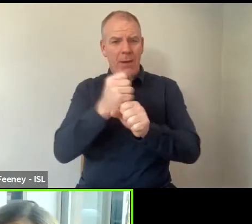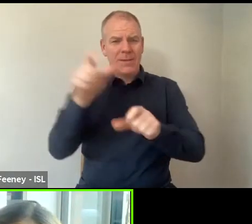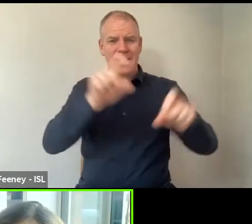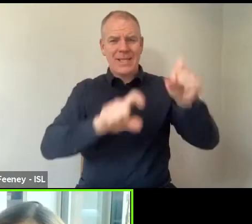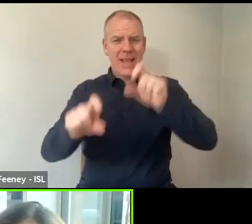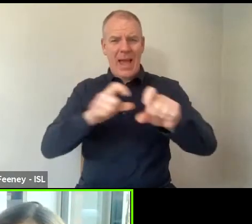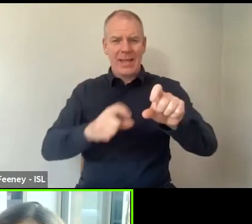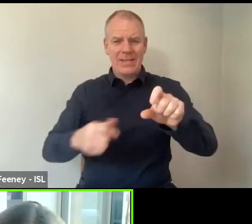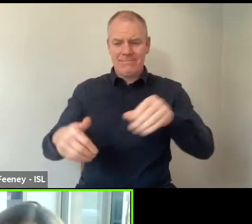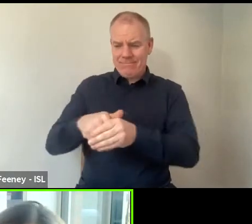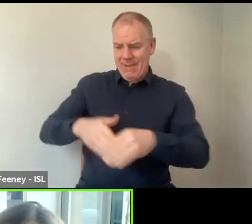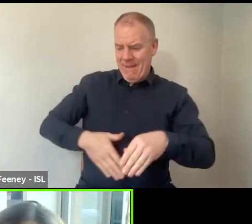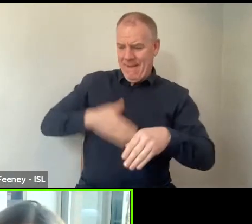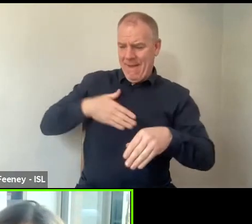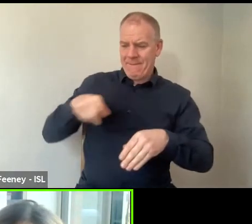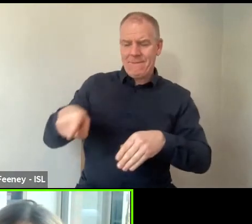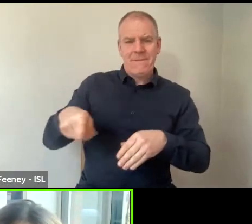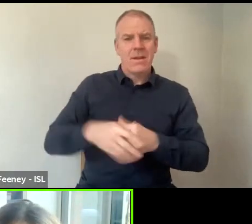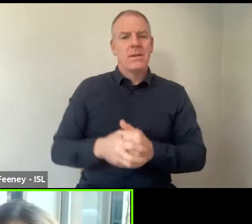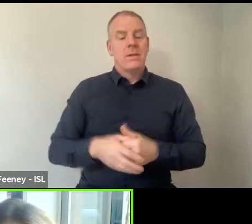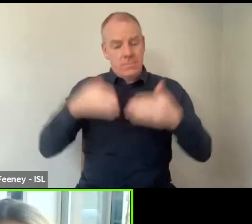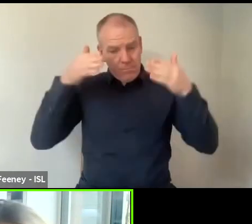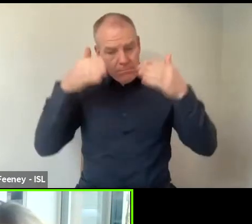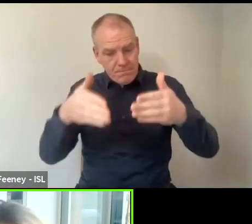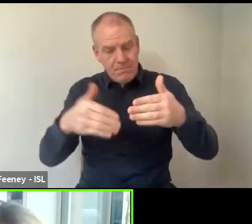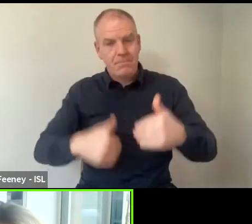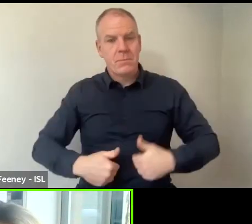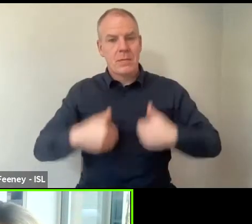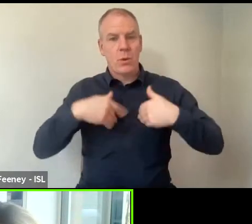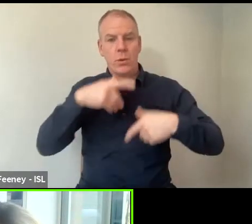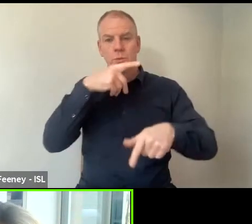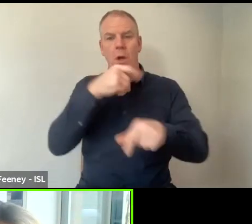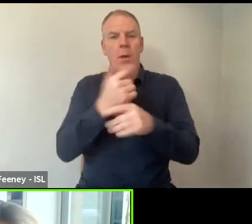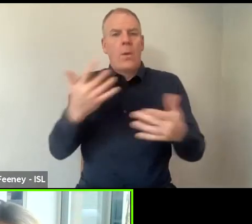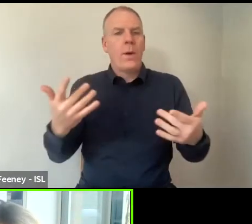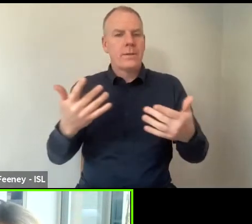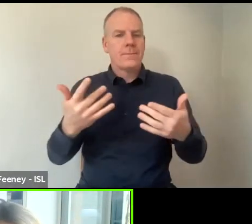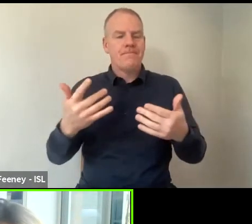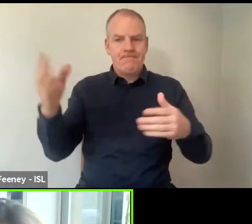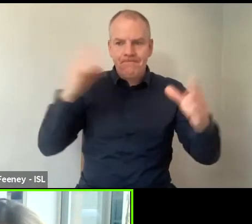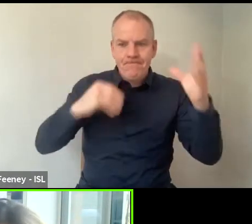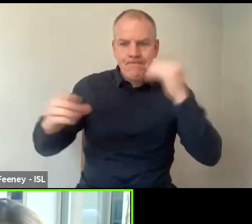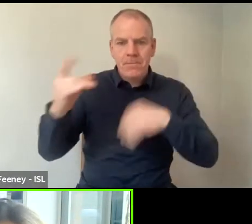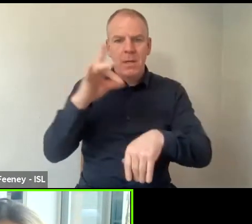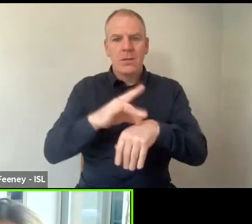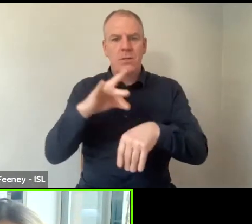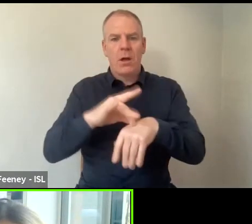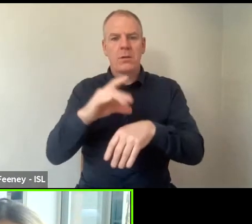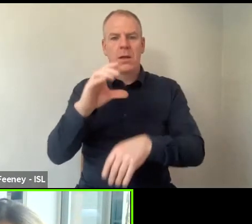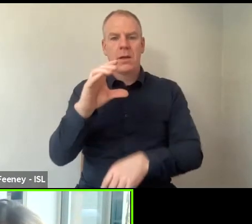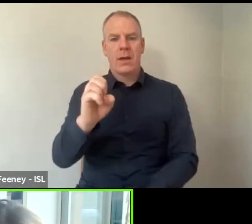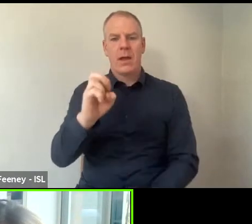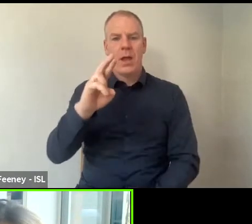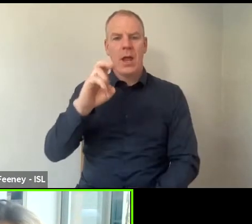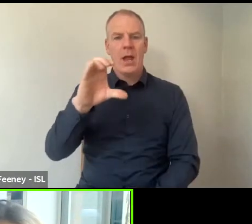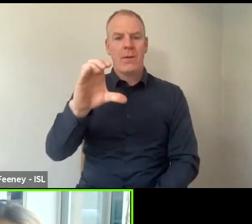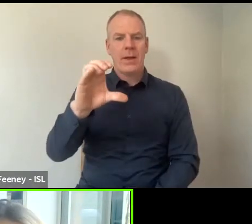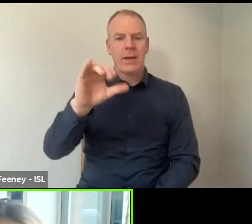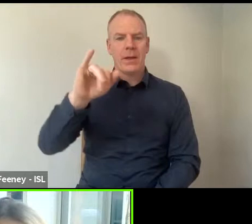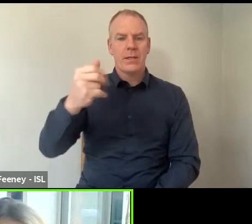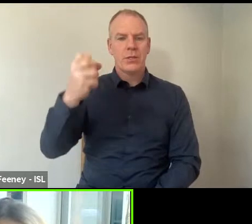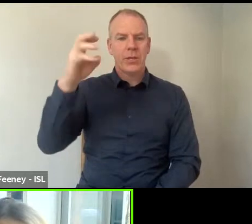lives. Our focus this morning, as many of you may know, will be to hear from Dr Eric Jensen of Qualia Analytics,